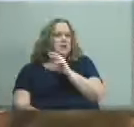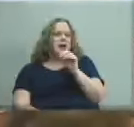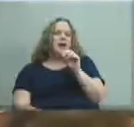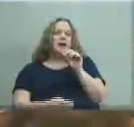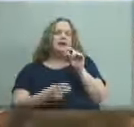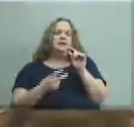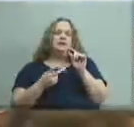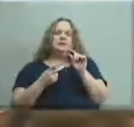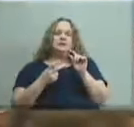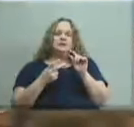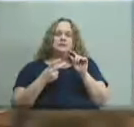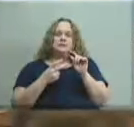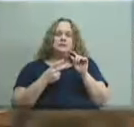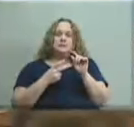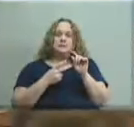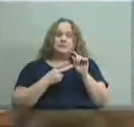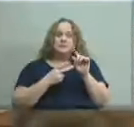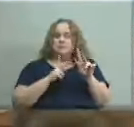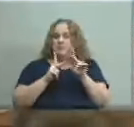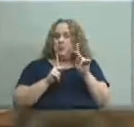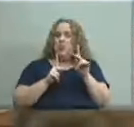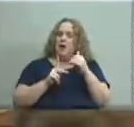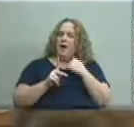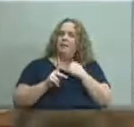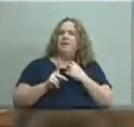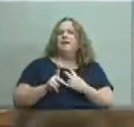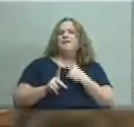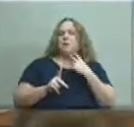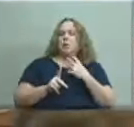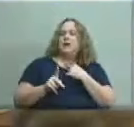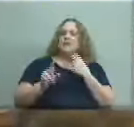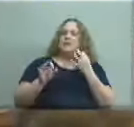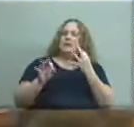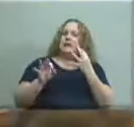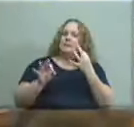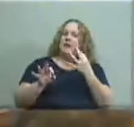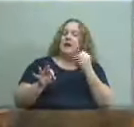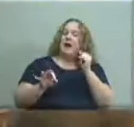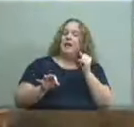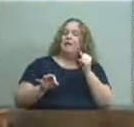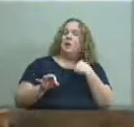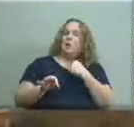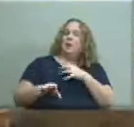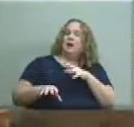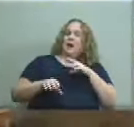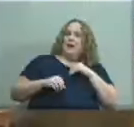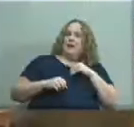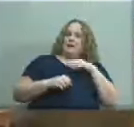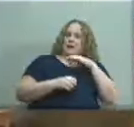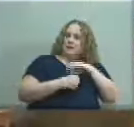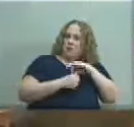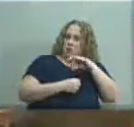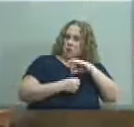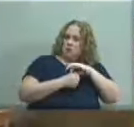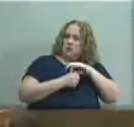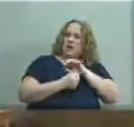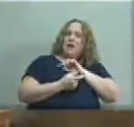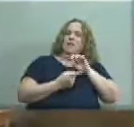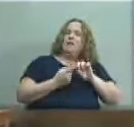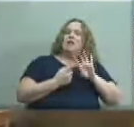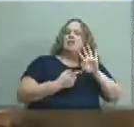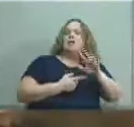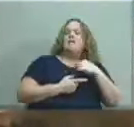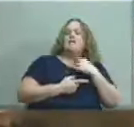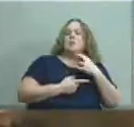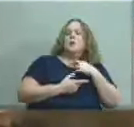stakeholders um do have a voice if we take a vote from them their voice has weakened some but i